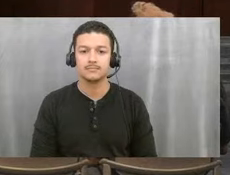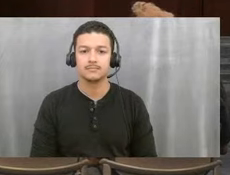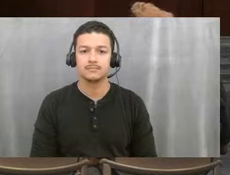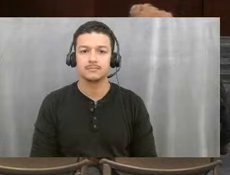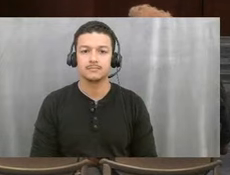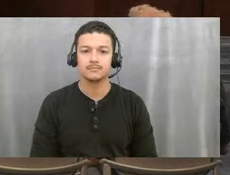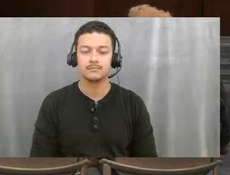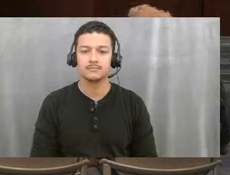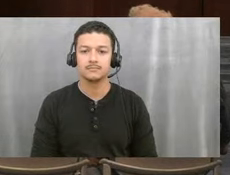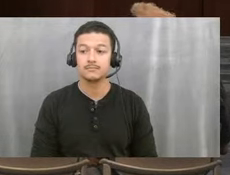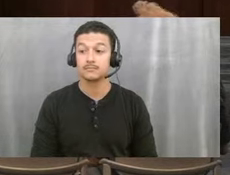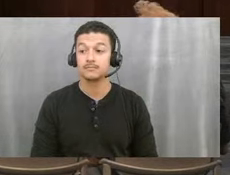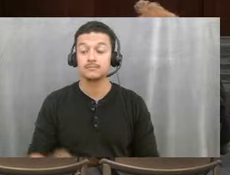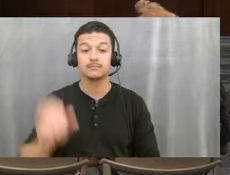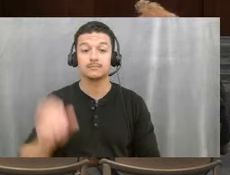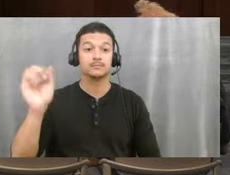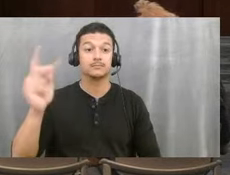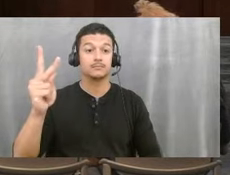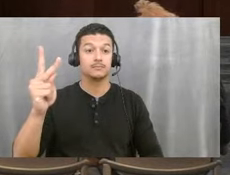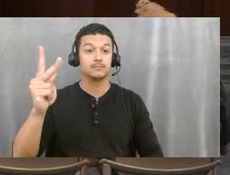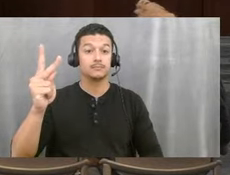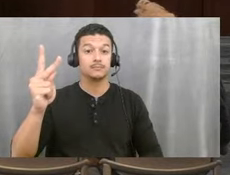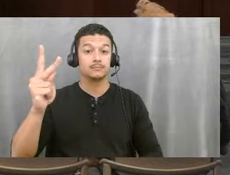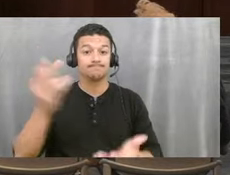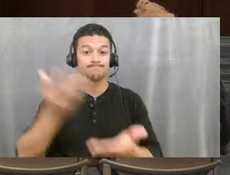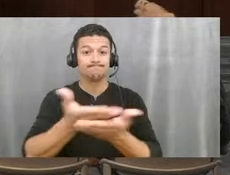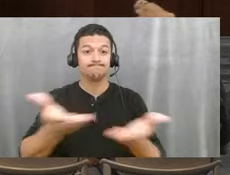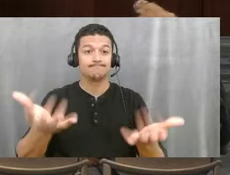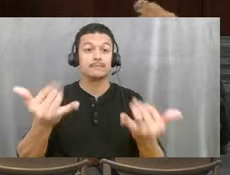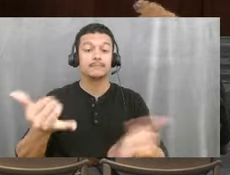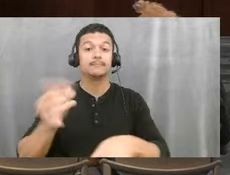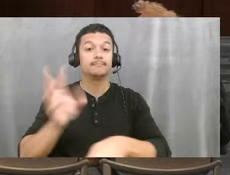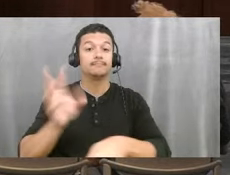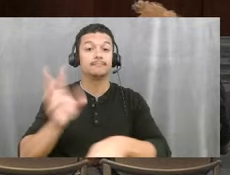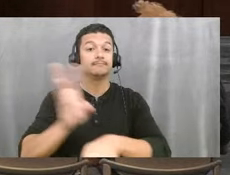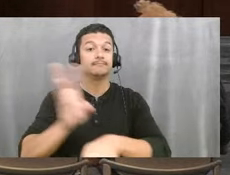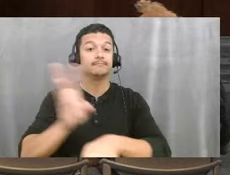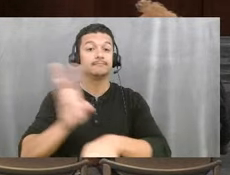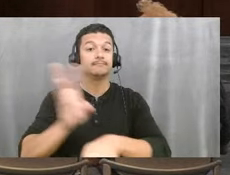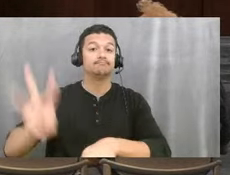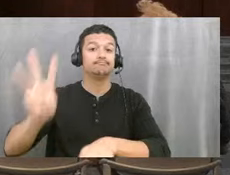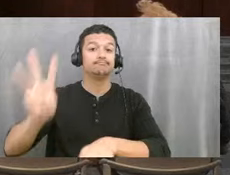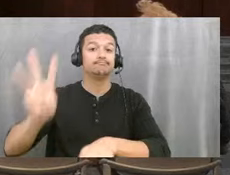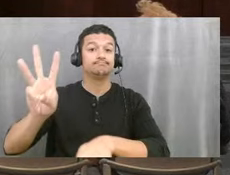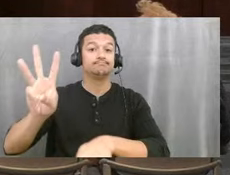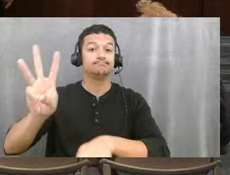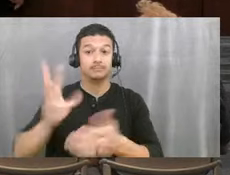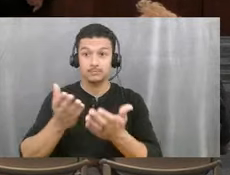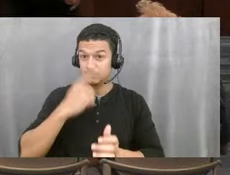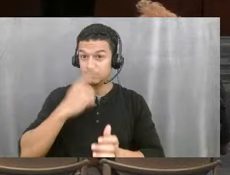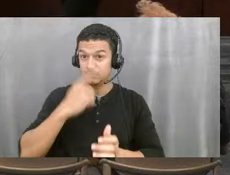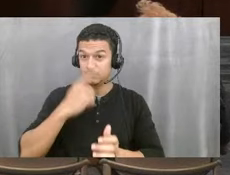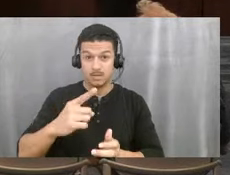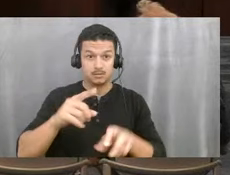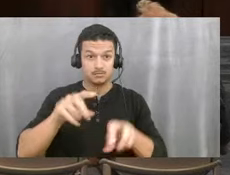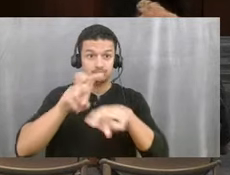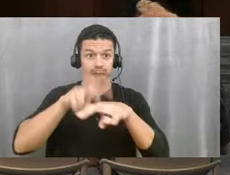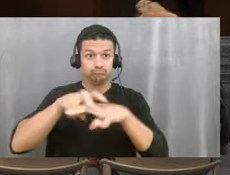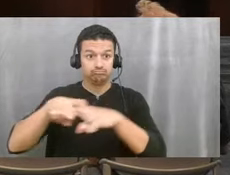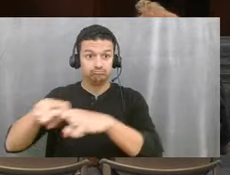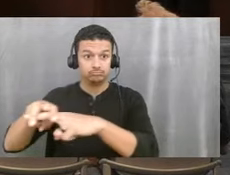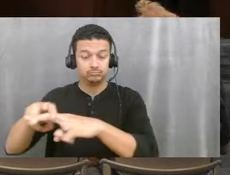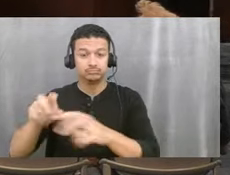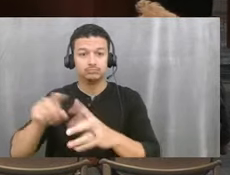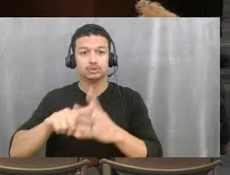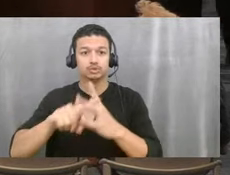All right, ladies and gentlemen, it is now 6 p.m. I'm going to ask if we could gradually move to our seats so we can begin in a moment.